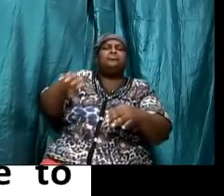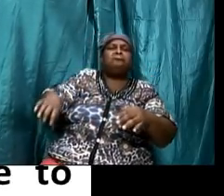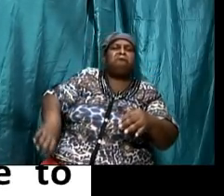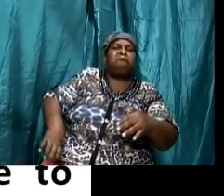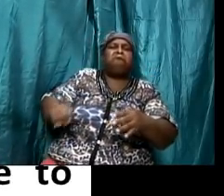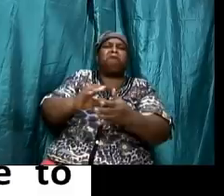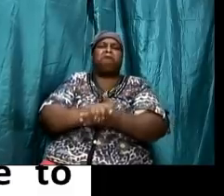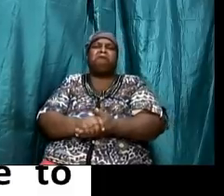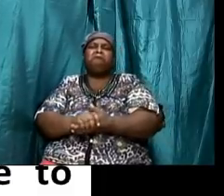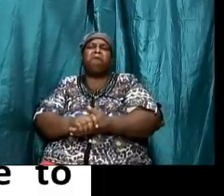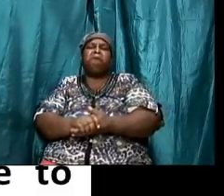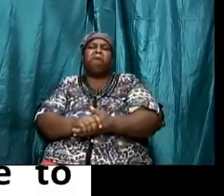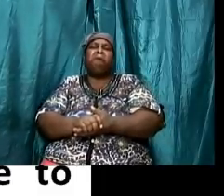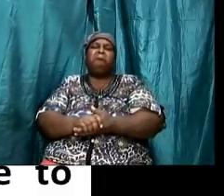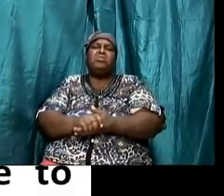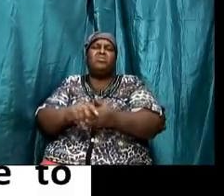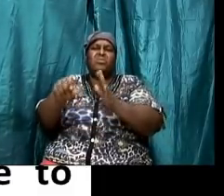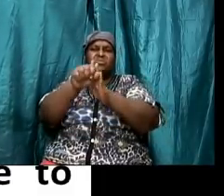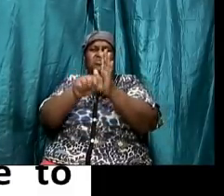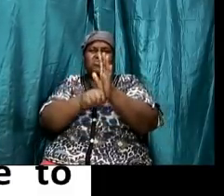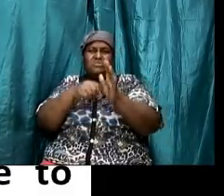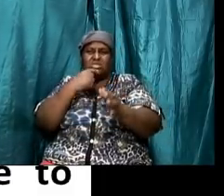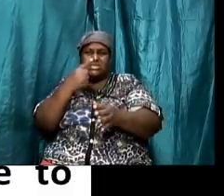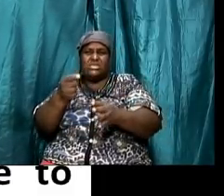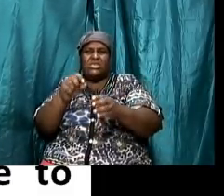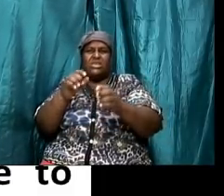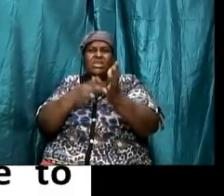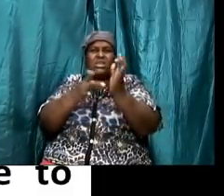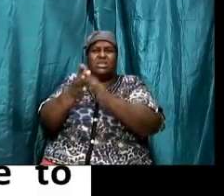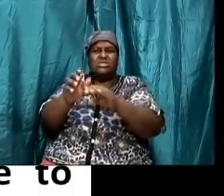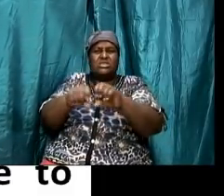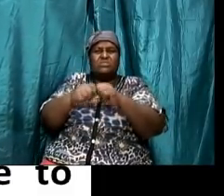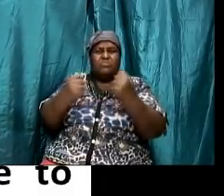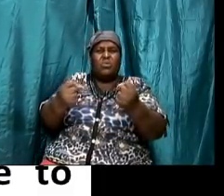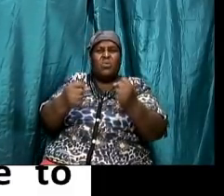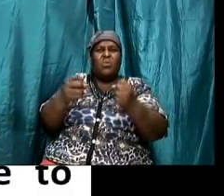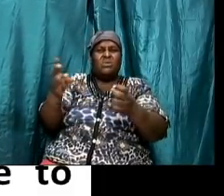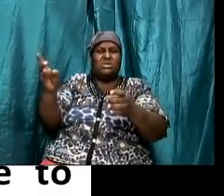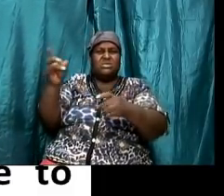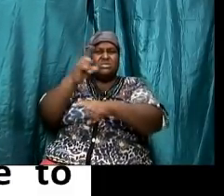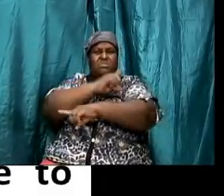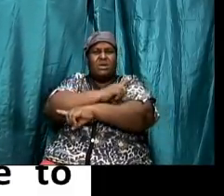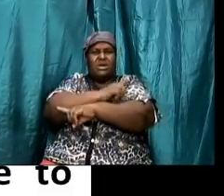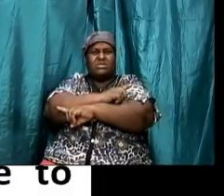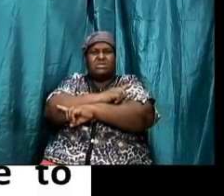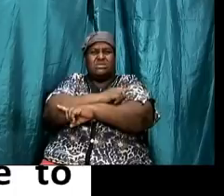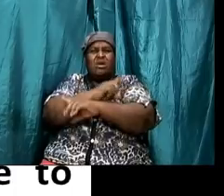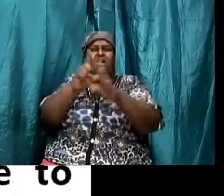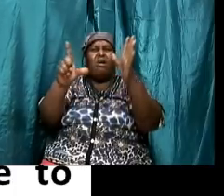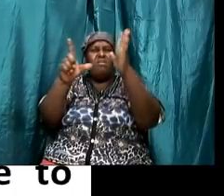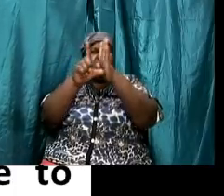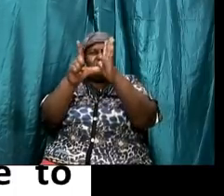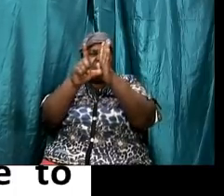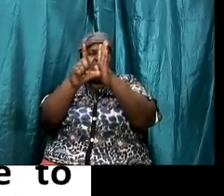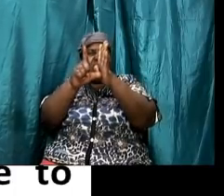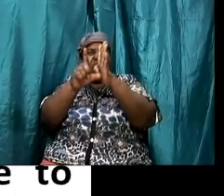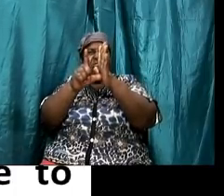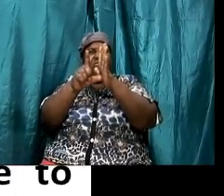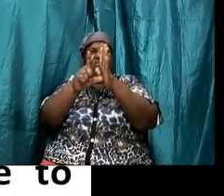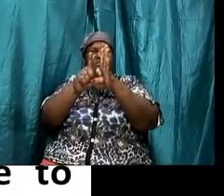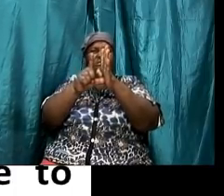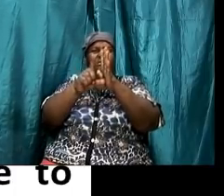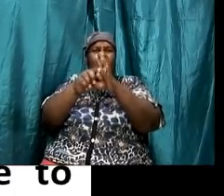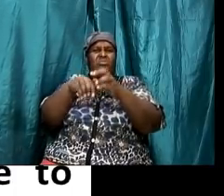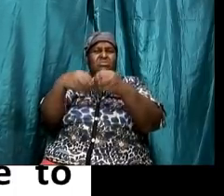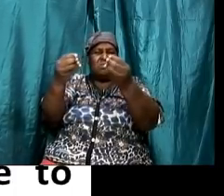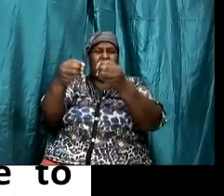that they broke sabbaths that were instituted by or the laws that were just instituted by the the the pharisees